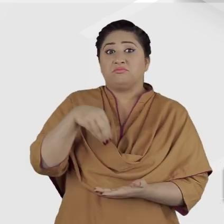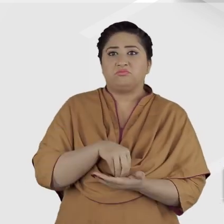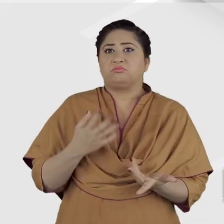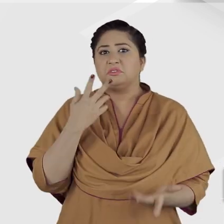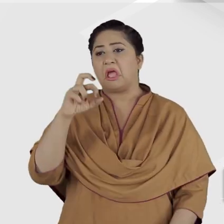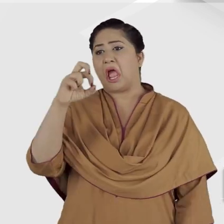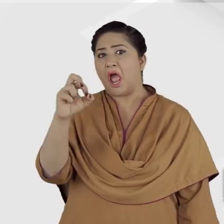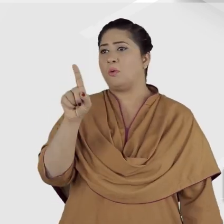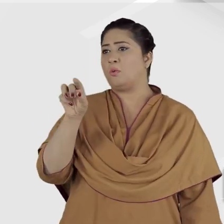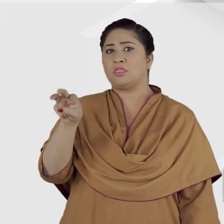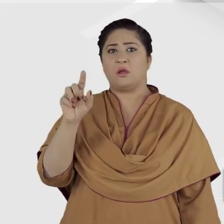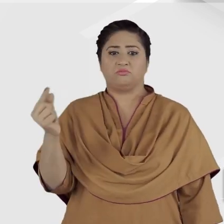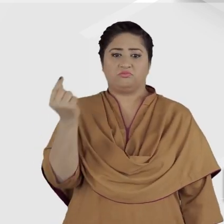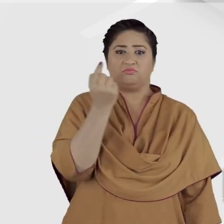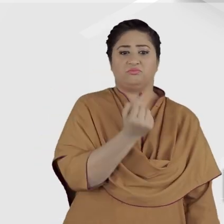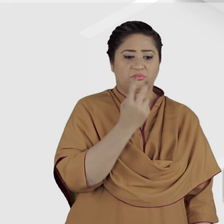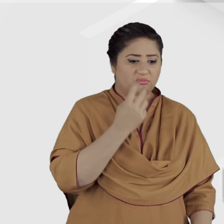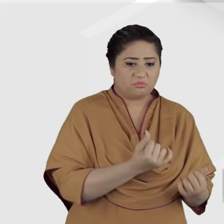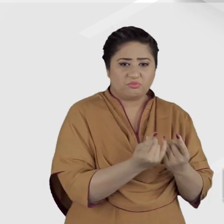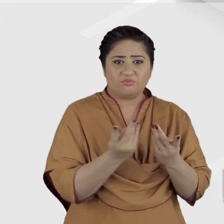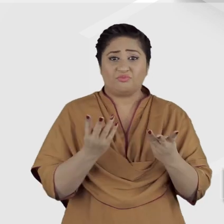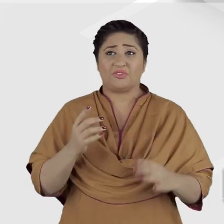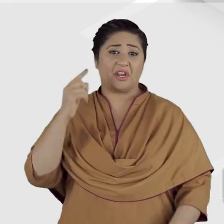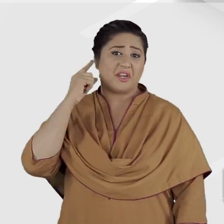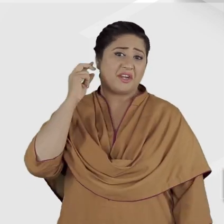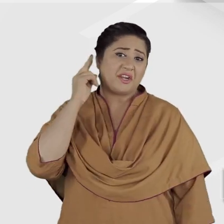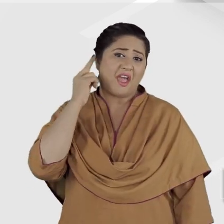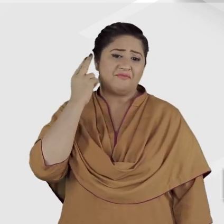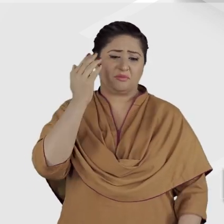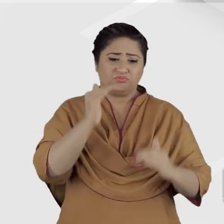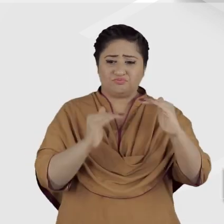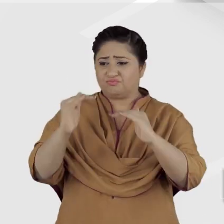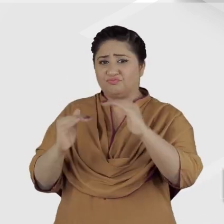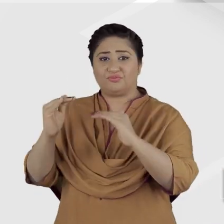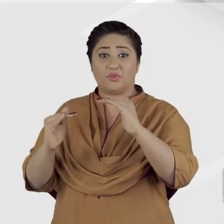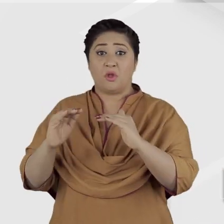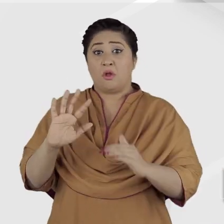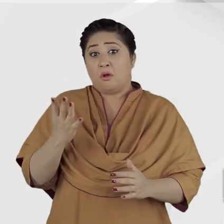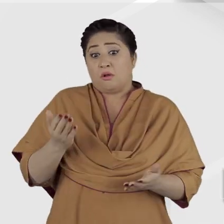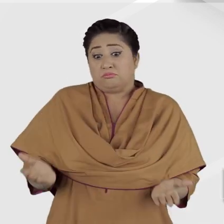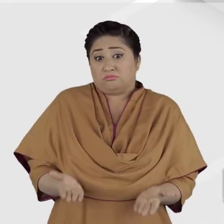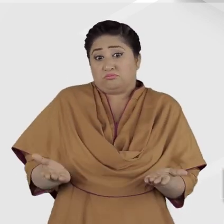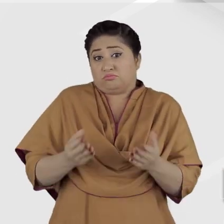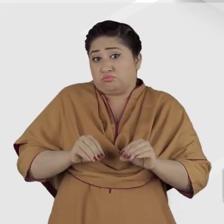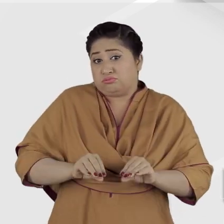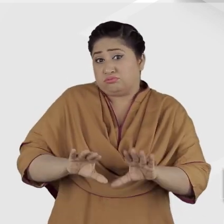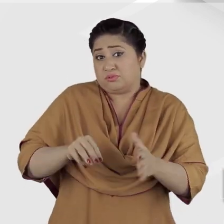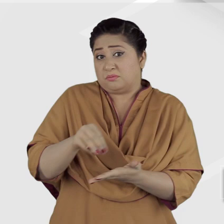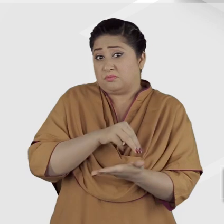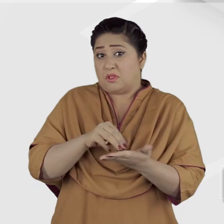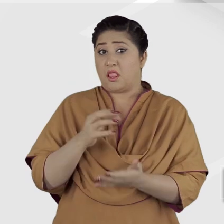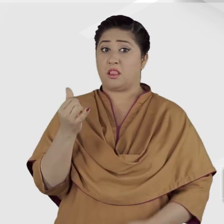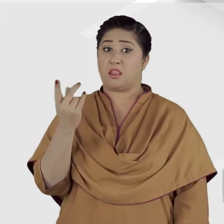additional eight per 1,000 are born with a hearing loss at different levels. And in developing countries, these rates